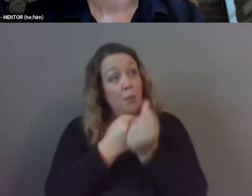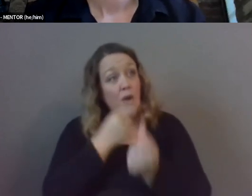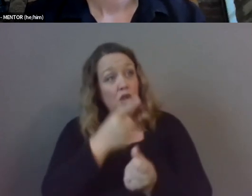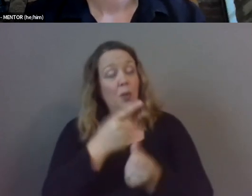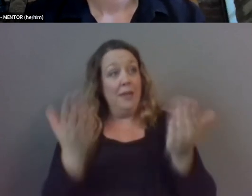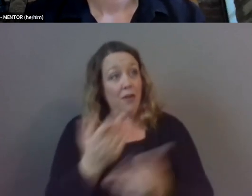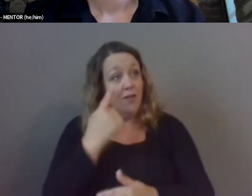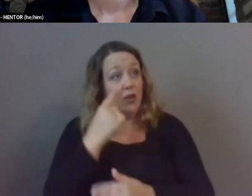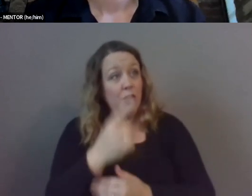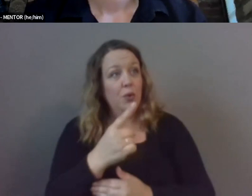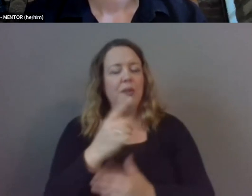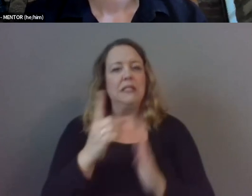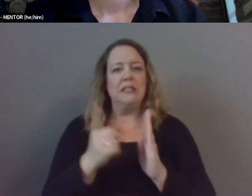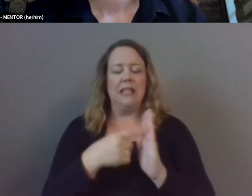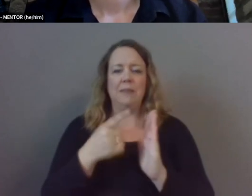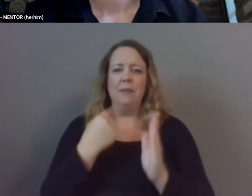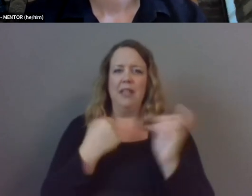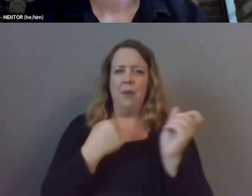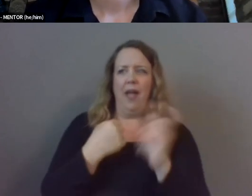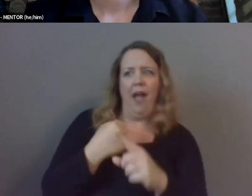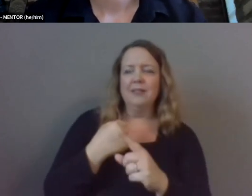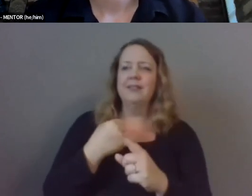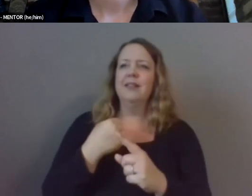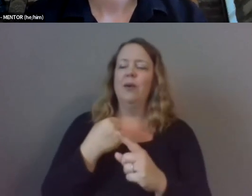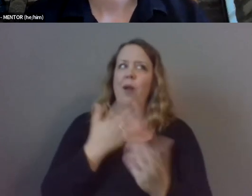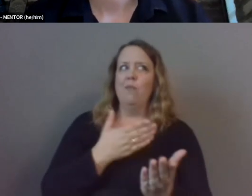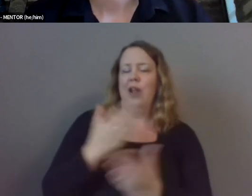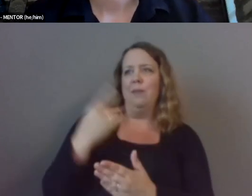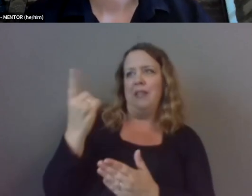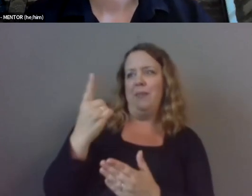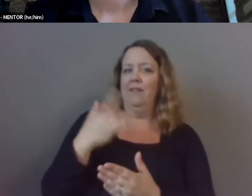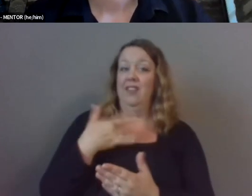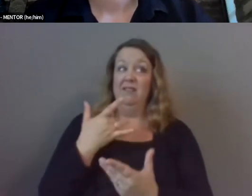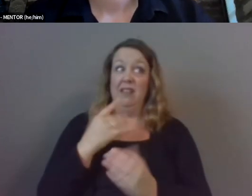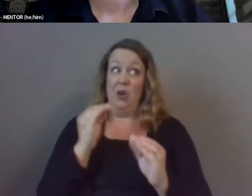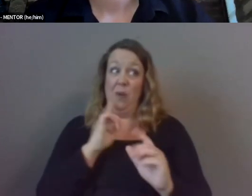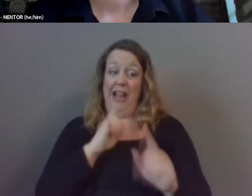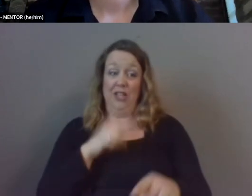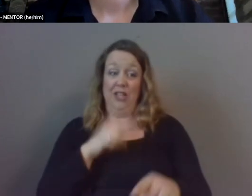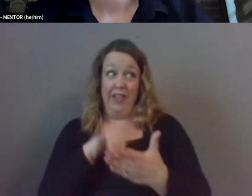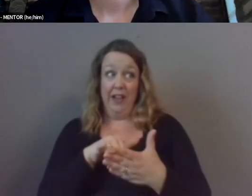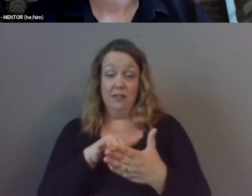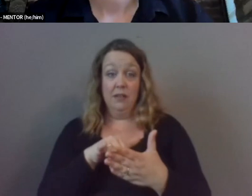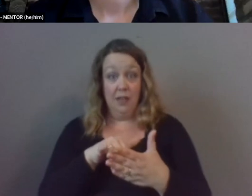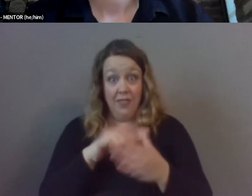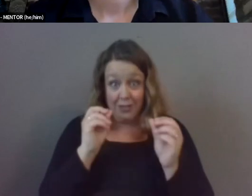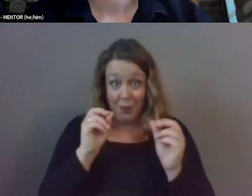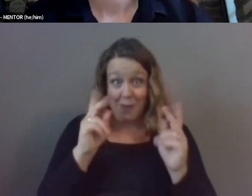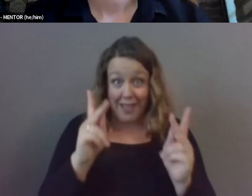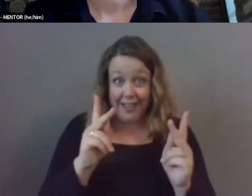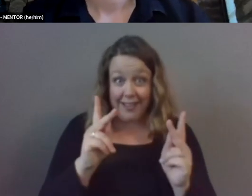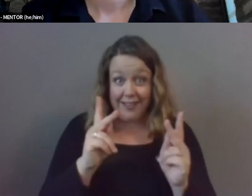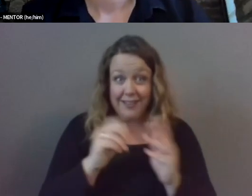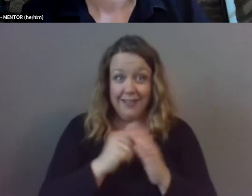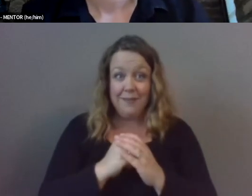they'll ask you something or they'll just bring up something that maybe you don't have an answer for them and that's okay um